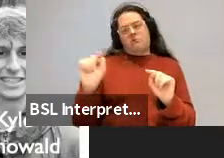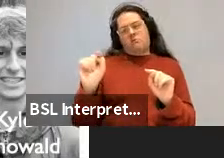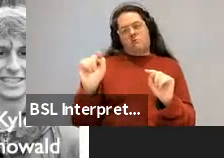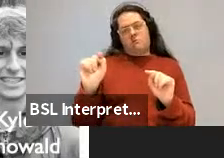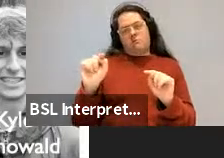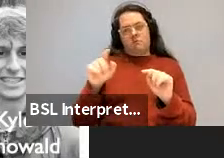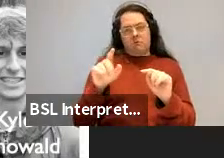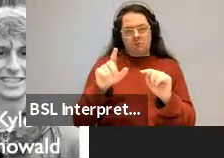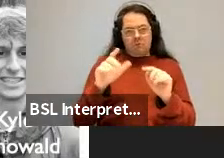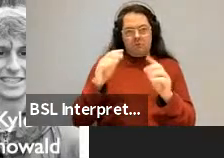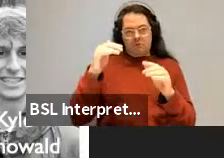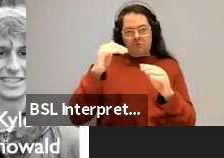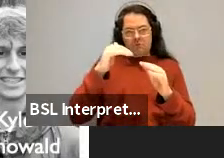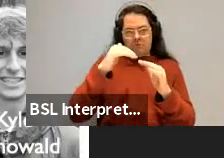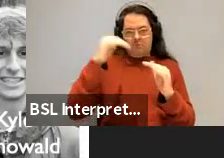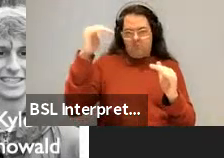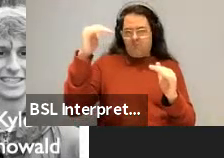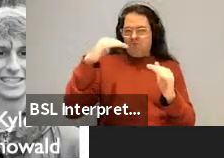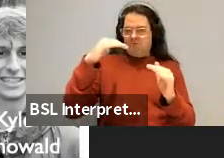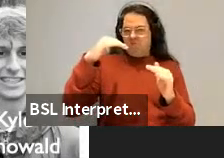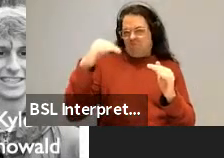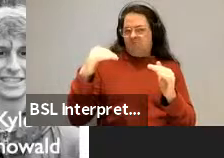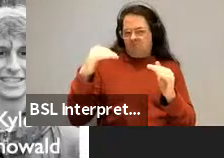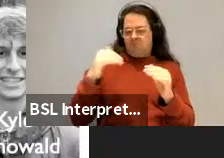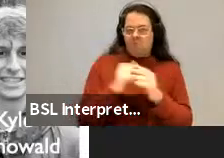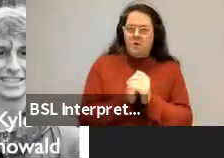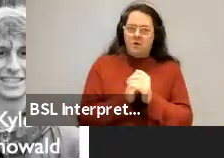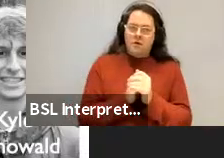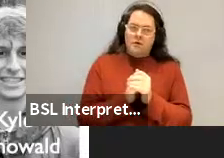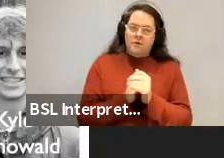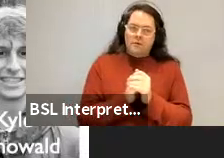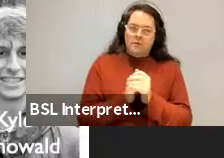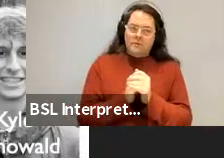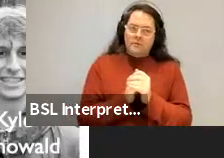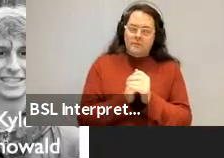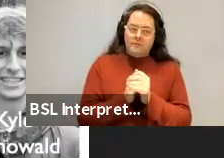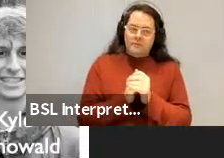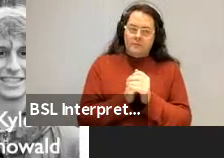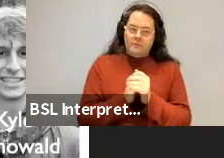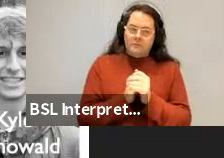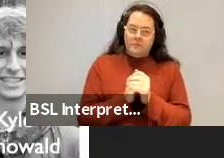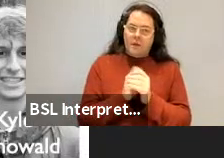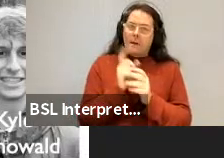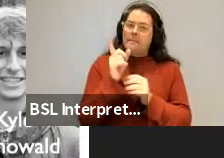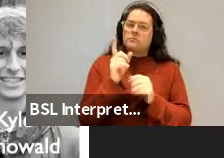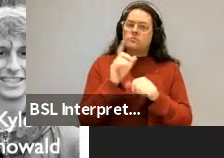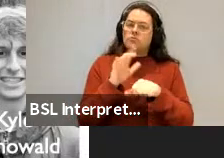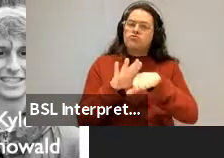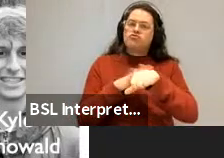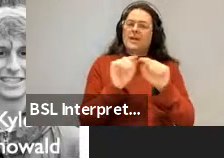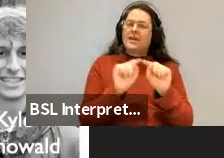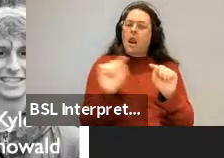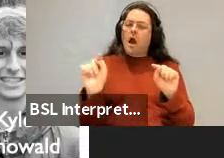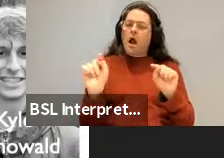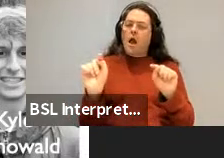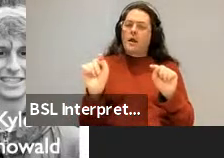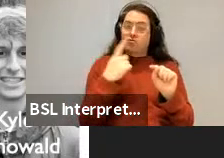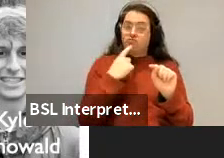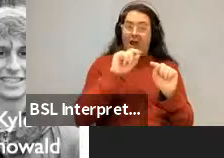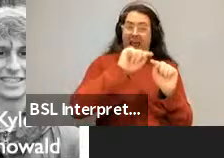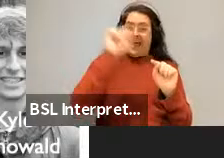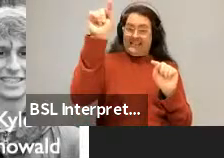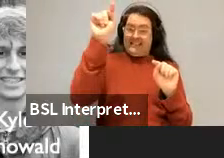here. That's like the Ferrari-Concho idea. Okay, so here, this is below for all those, and it's above this green optimal